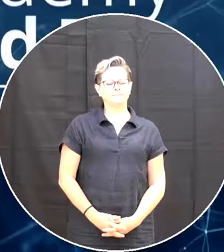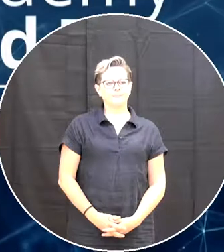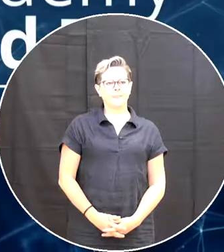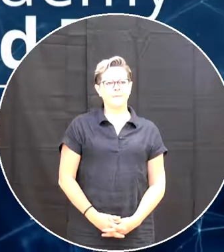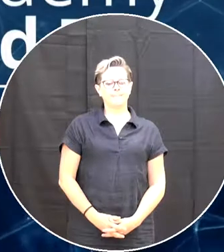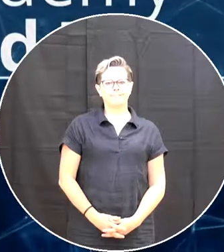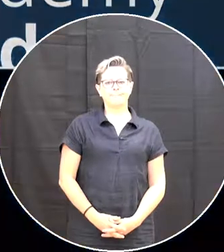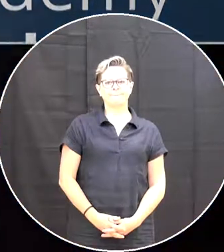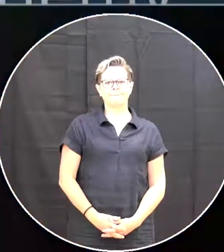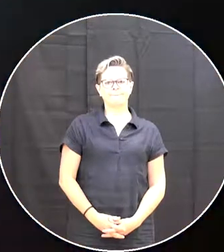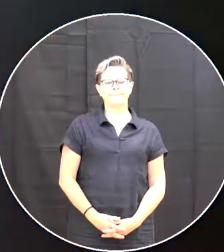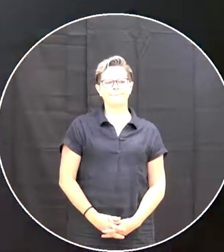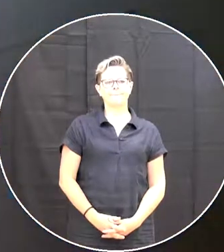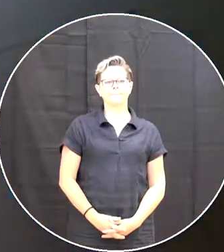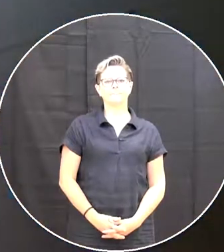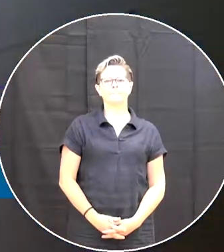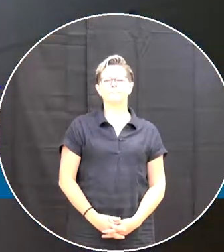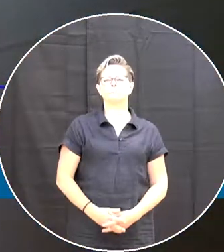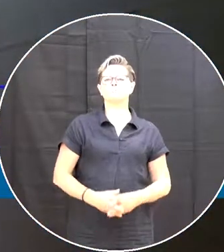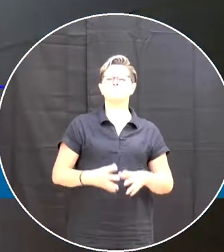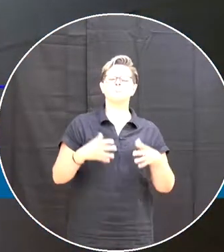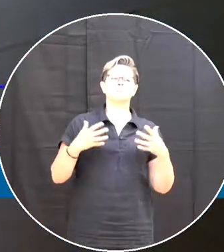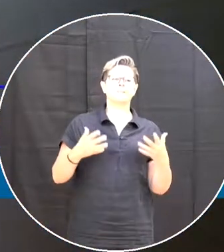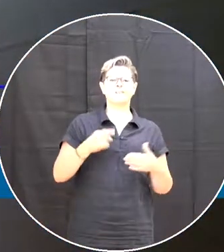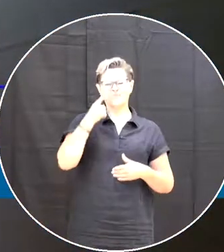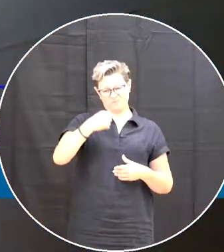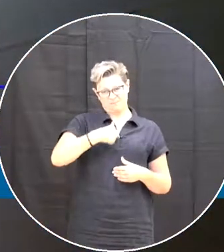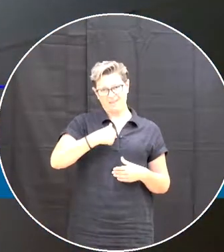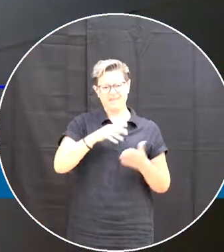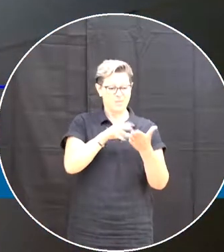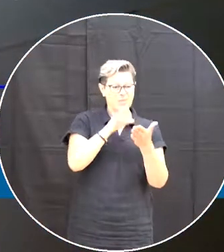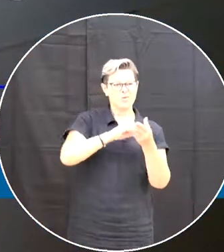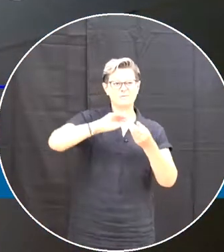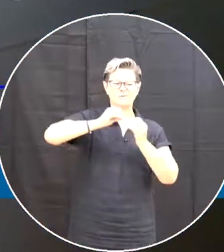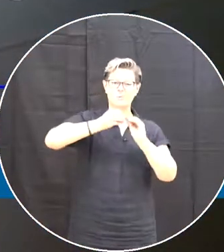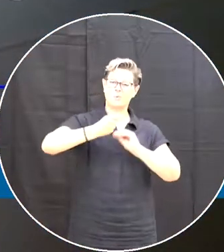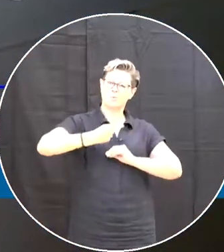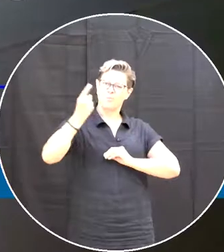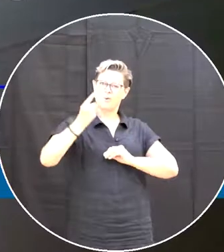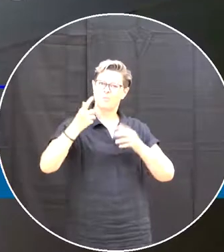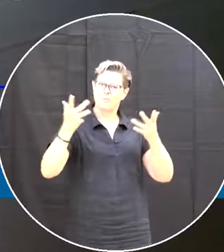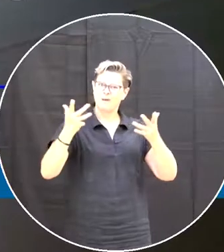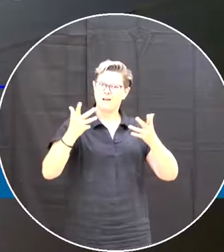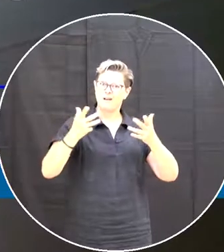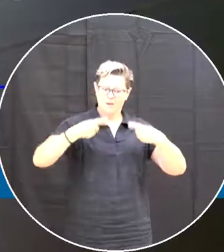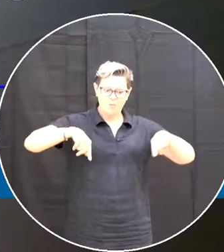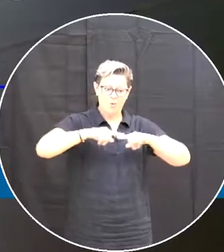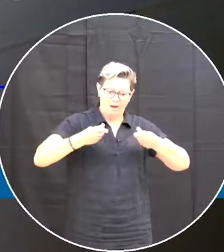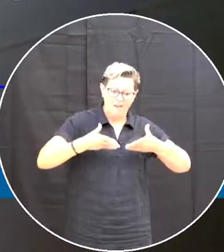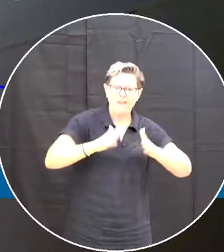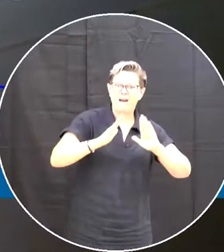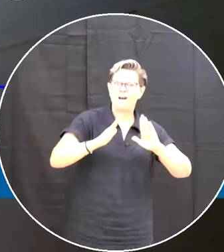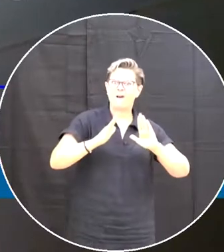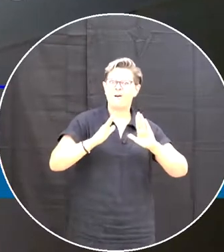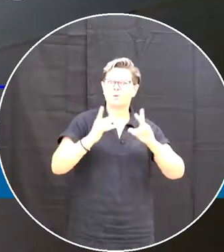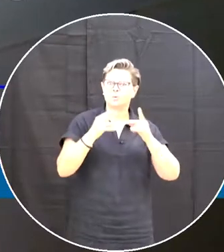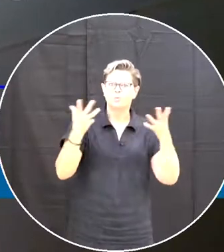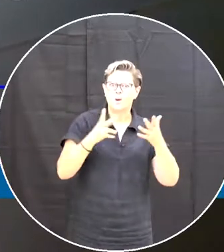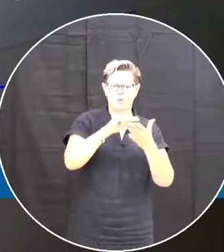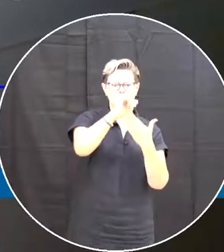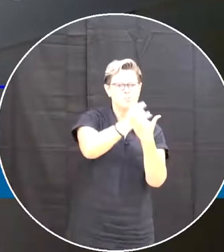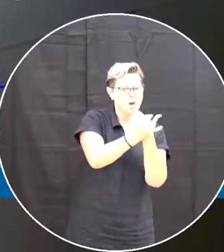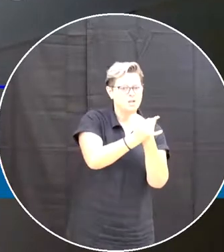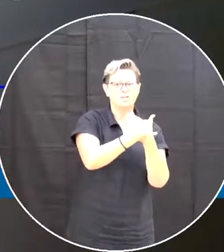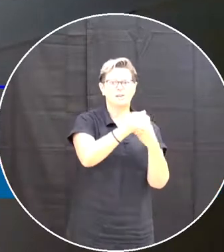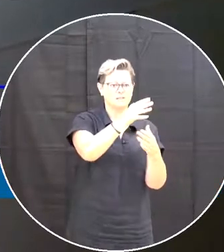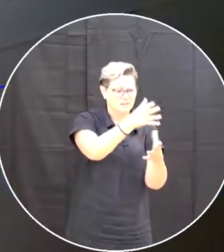It's The number one thing I like Is how we're allowed to take a project And turn it into